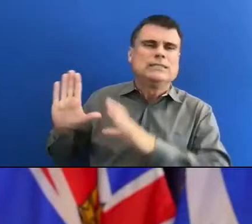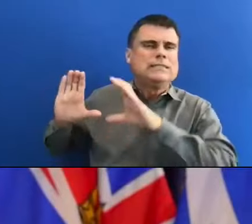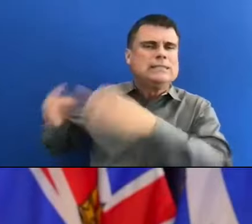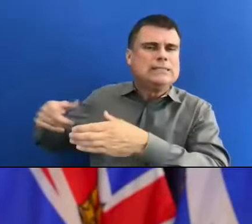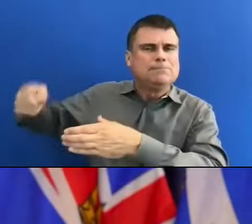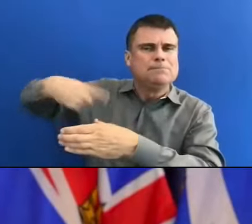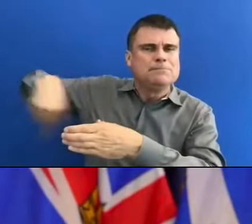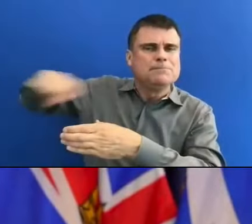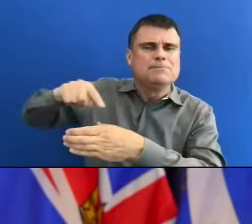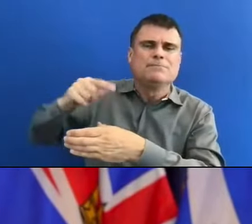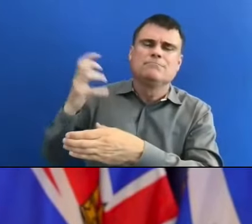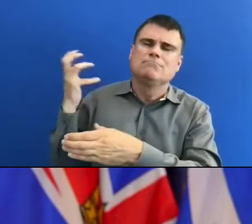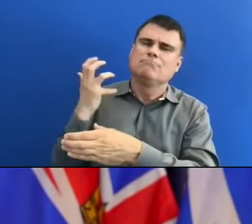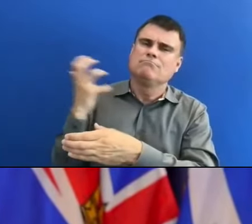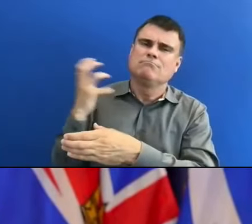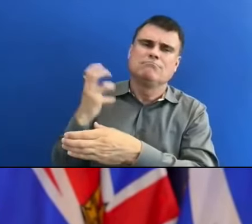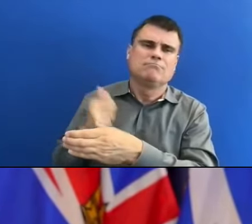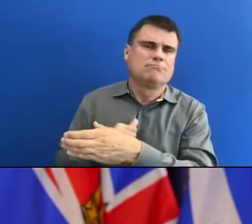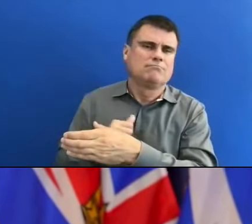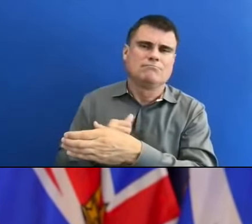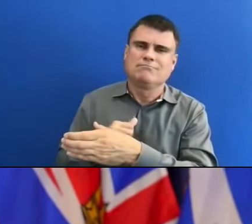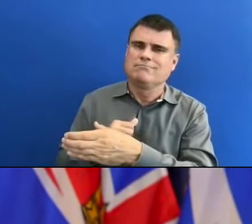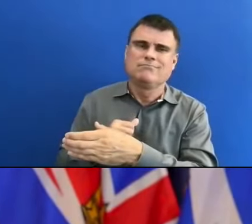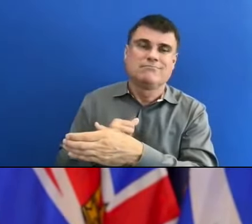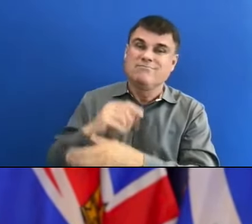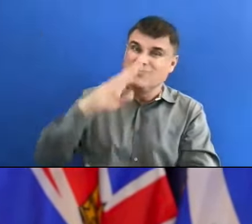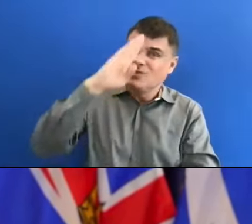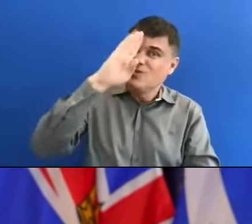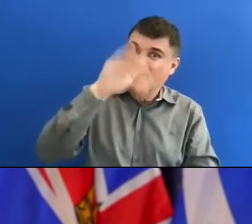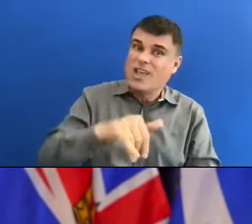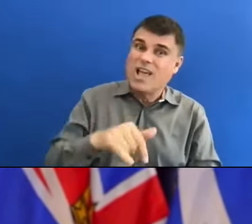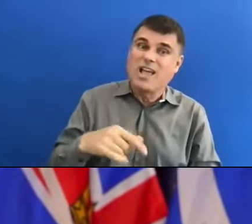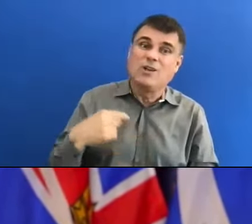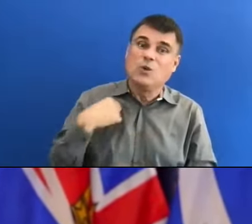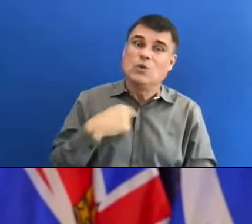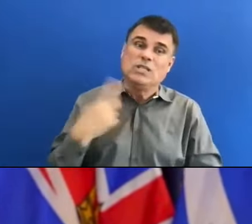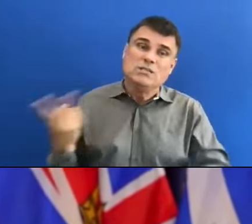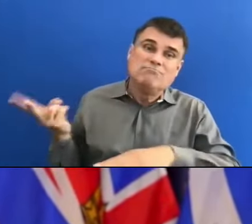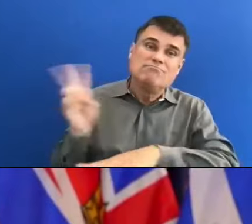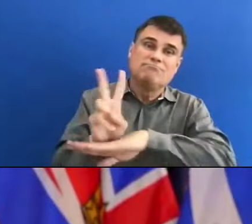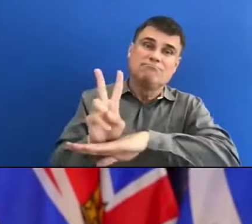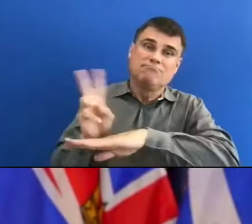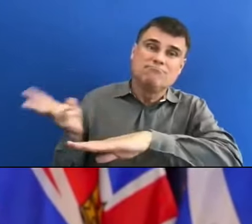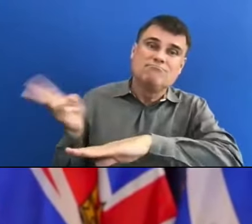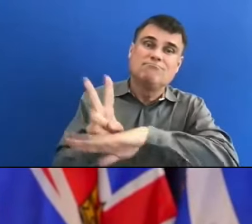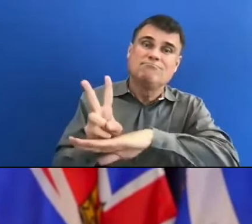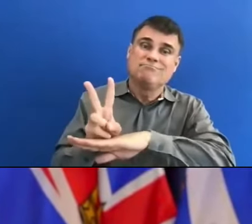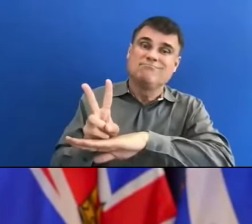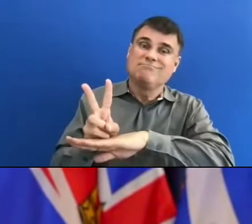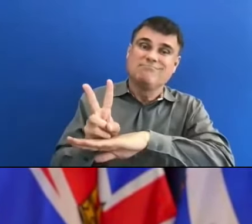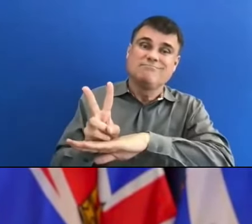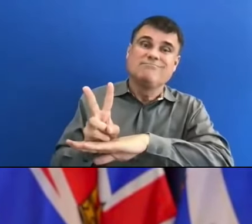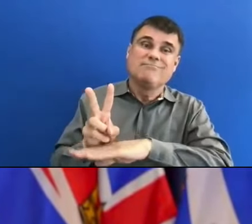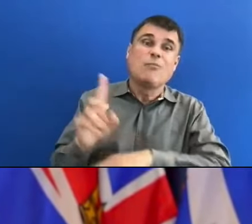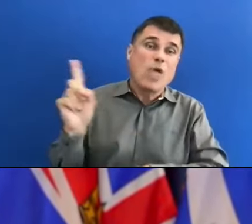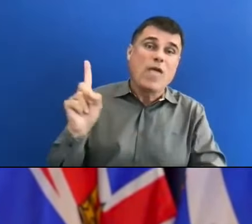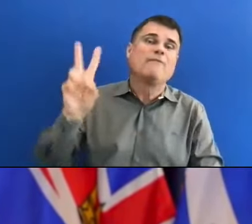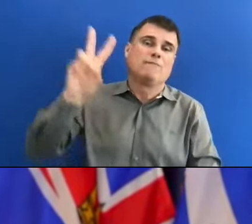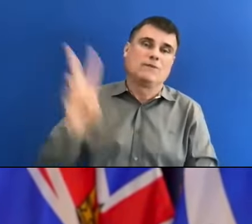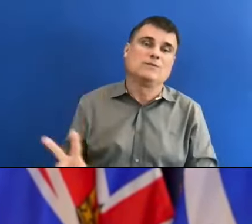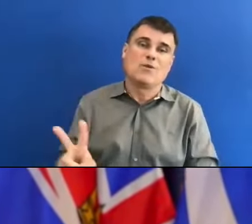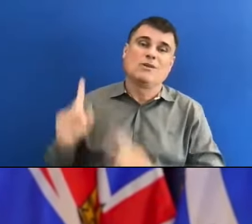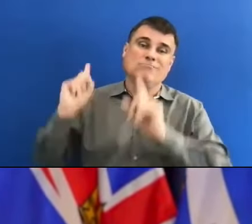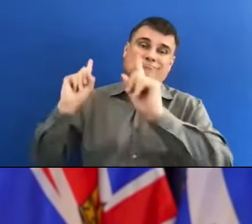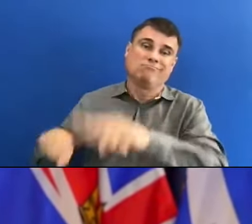know, we've been briefing here, mostly in Victoria, but around BC, since January